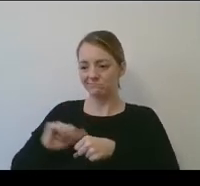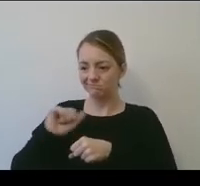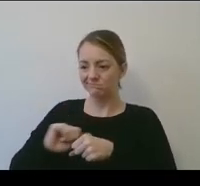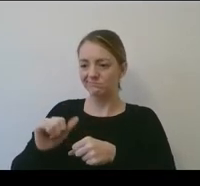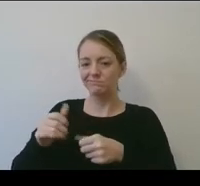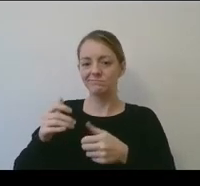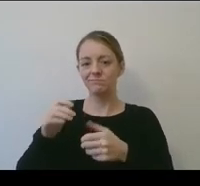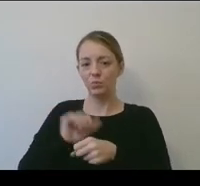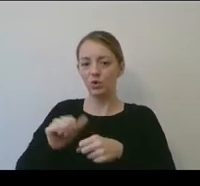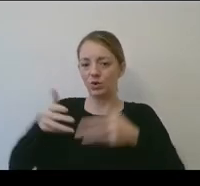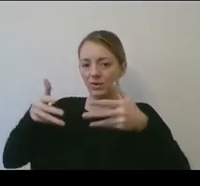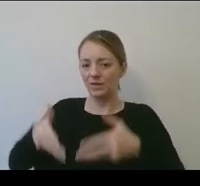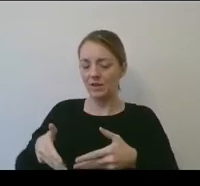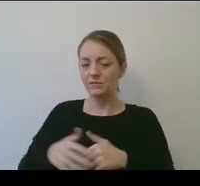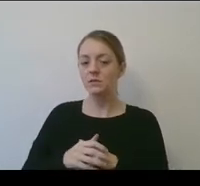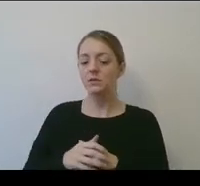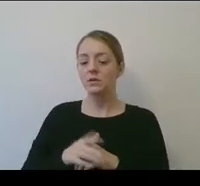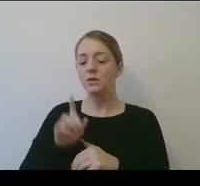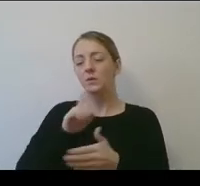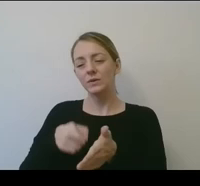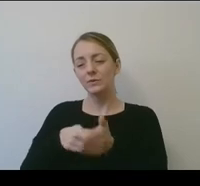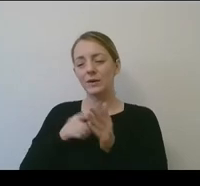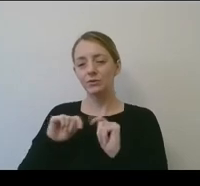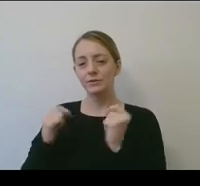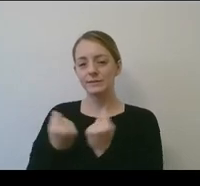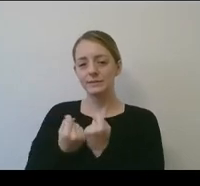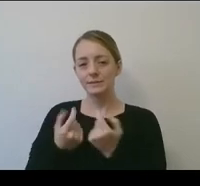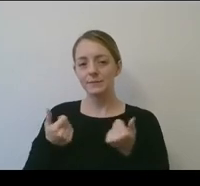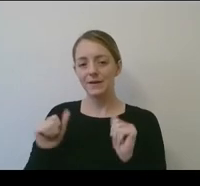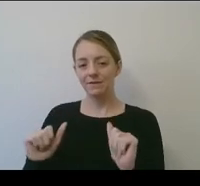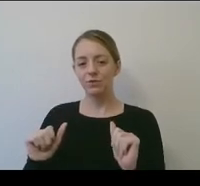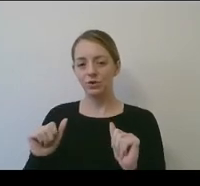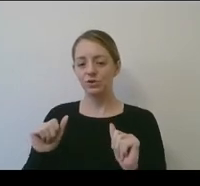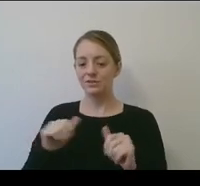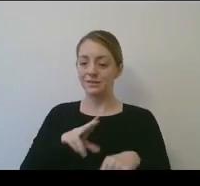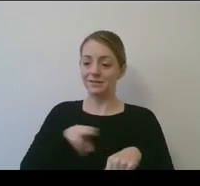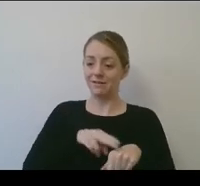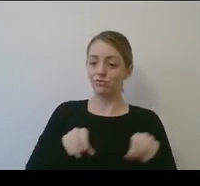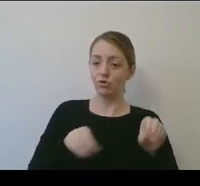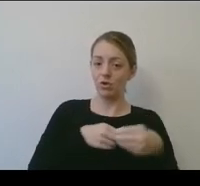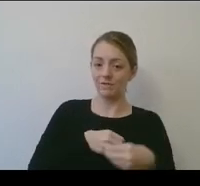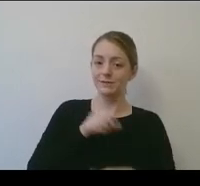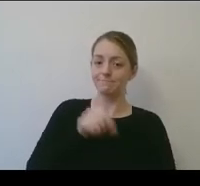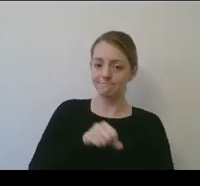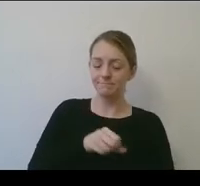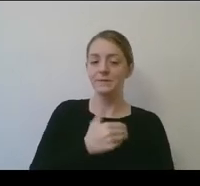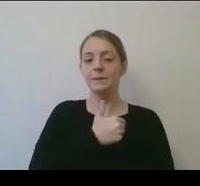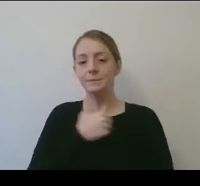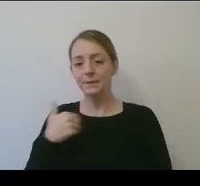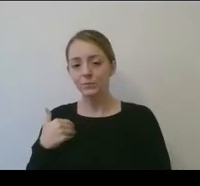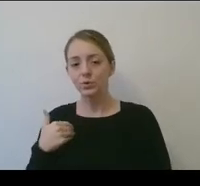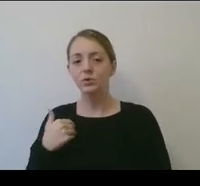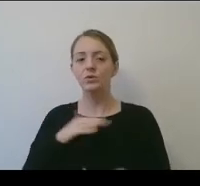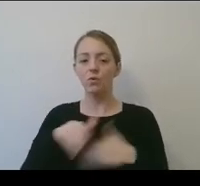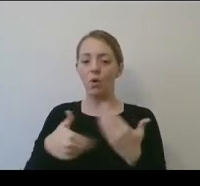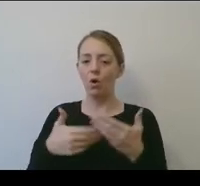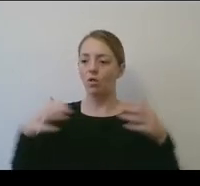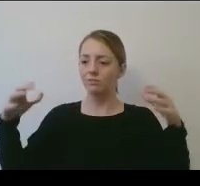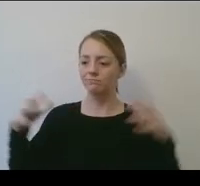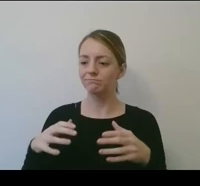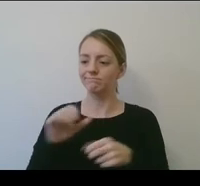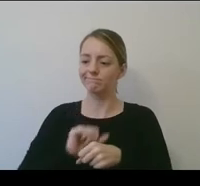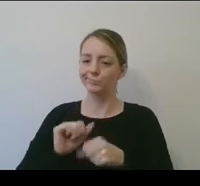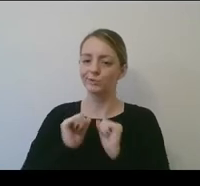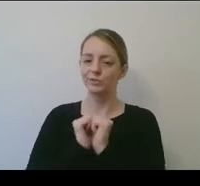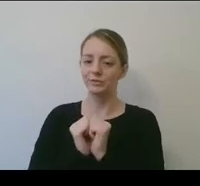and it takes a team effort here. It is the national office, absolutely. It is the membership. It is all of us coming together. So I encourage